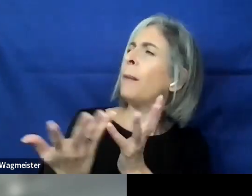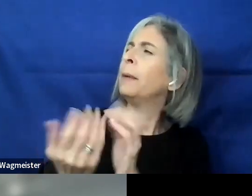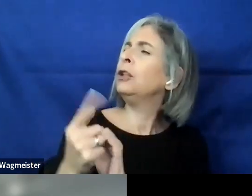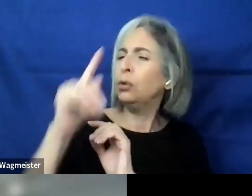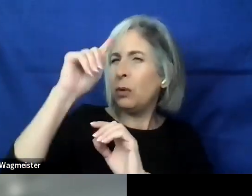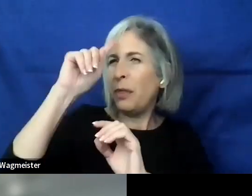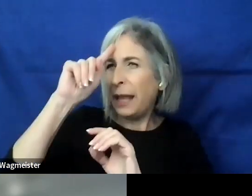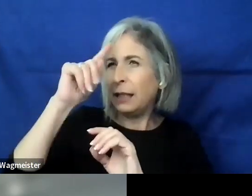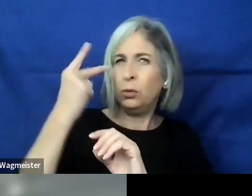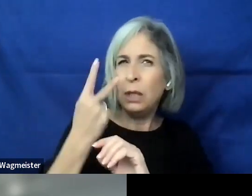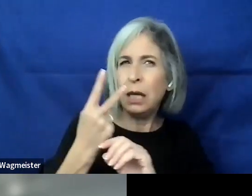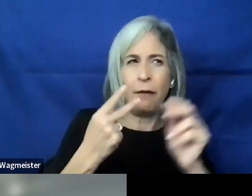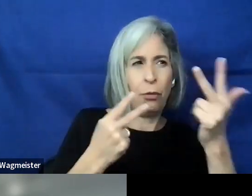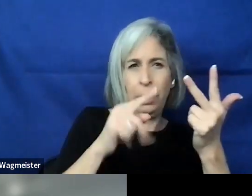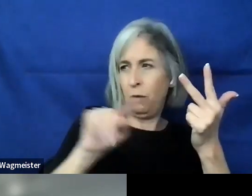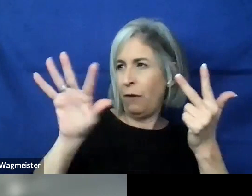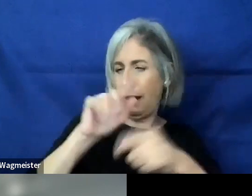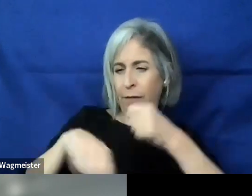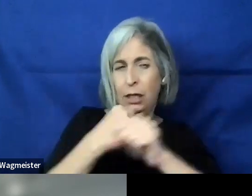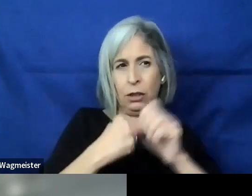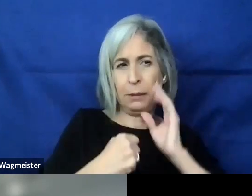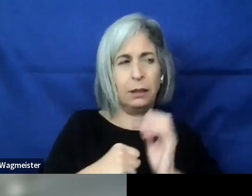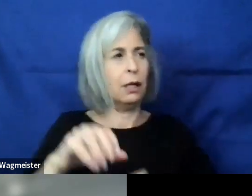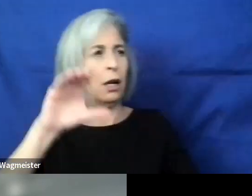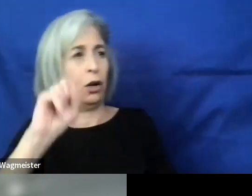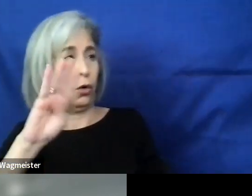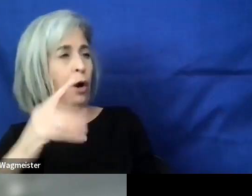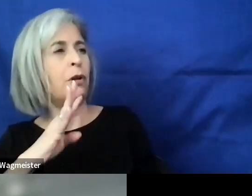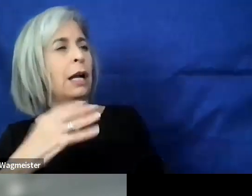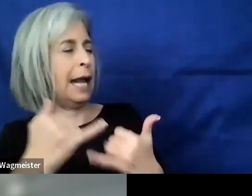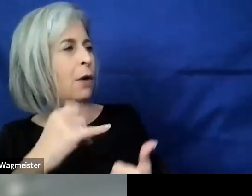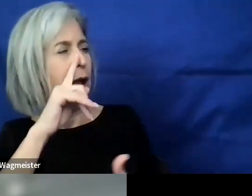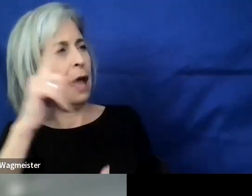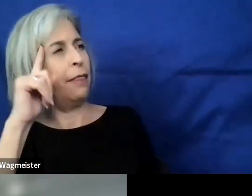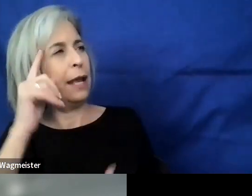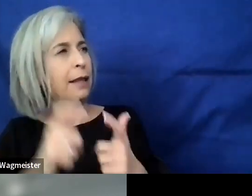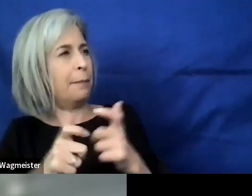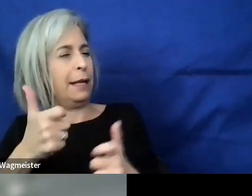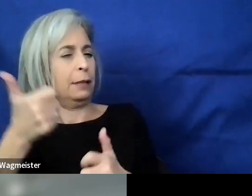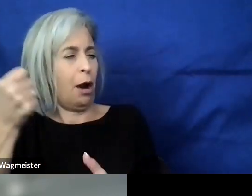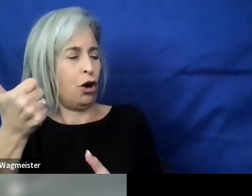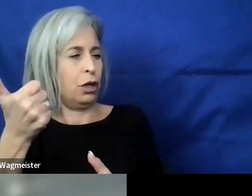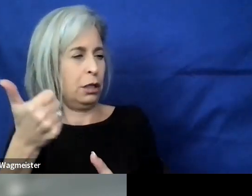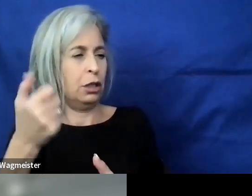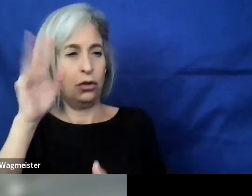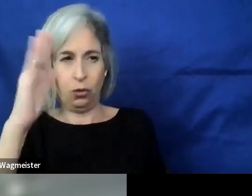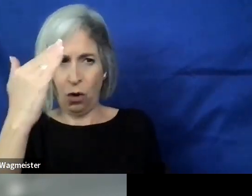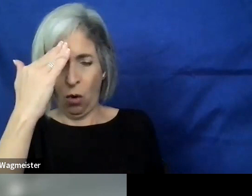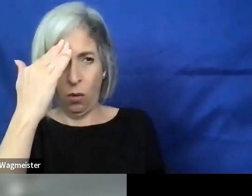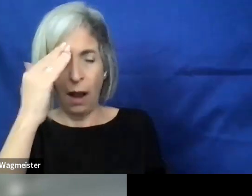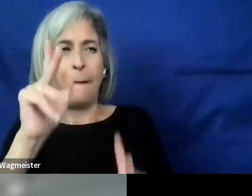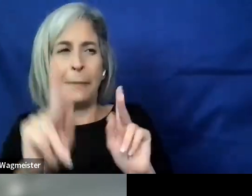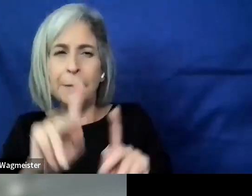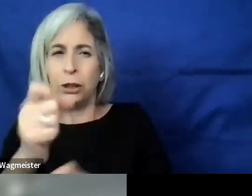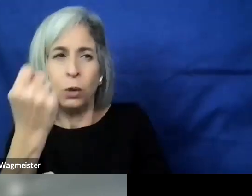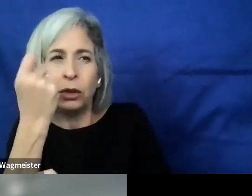might think you'd see? This is core. I think that the biggest piece to be mindful of is that we need people who really understand